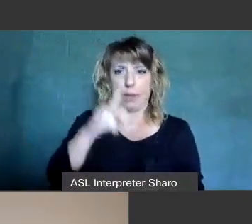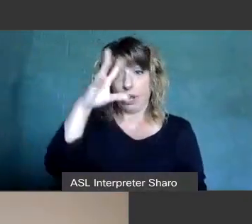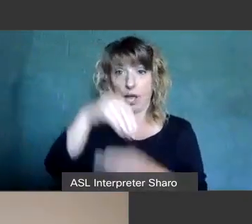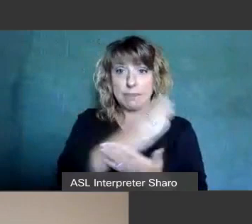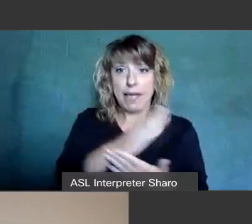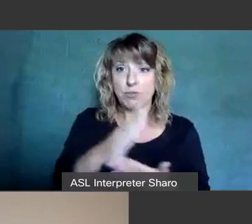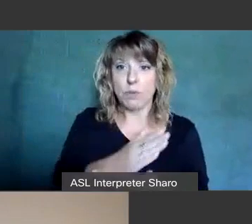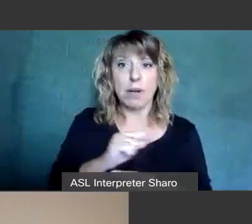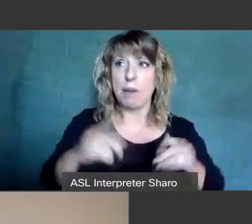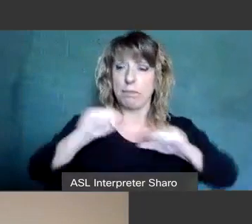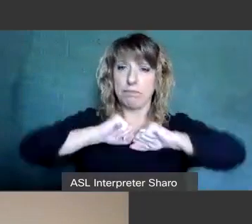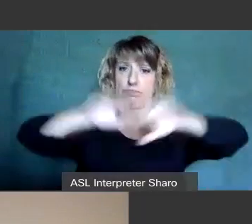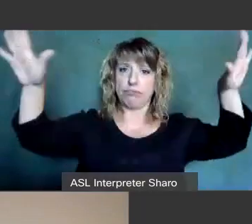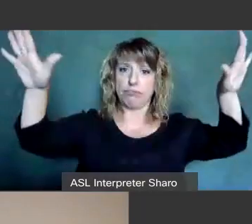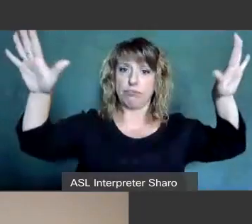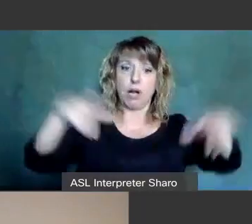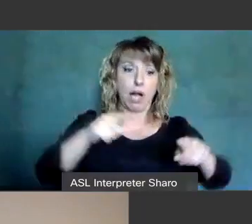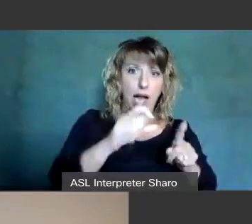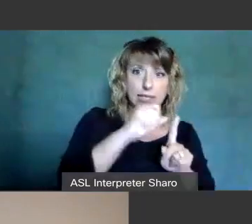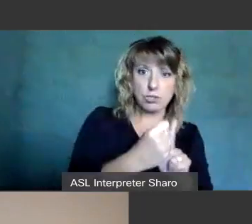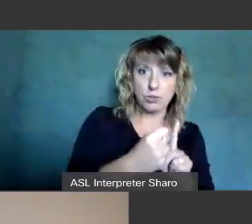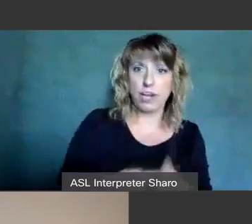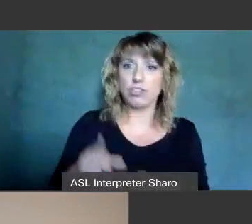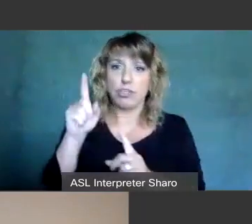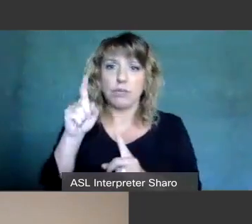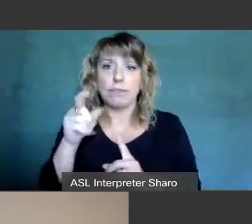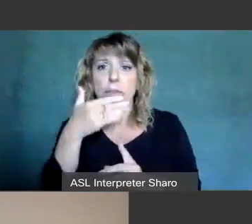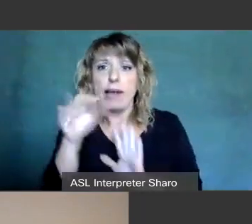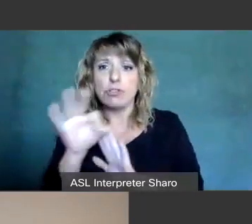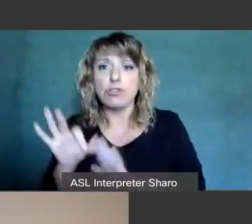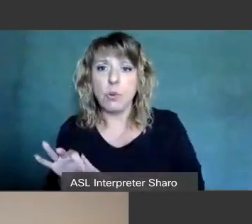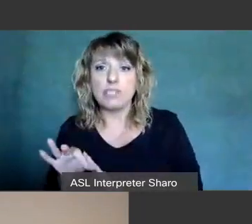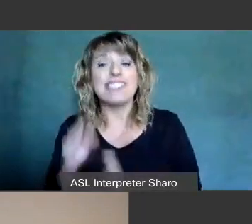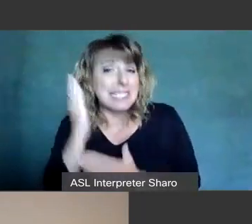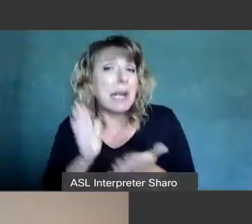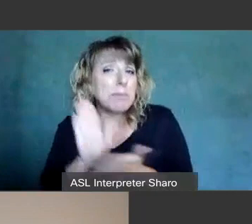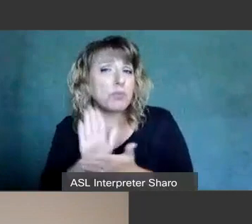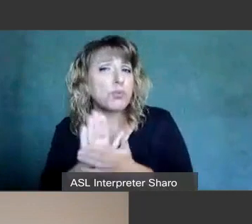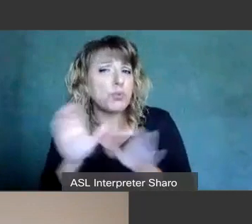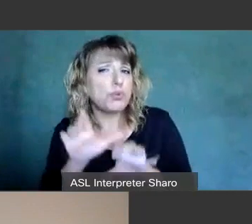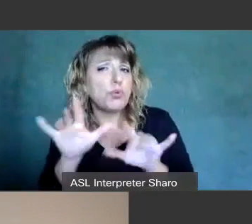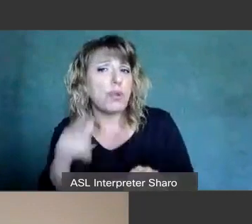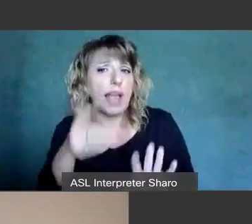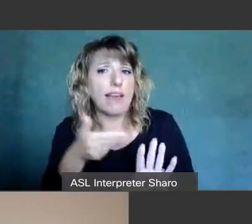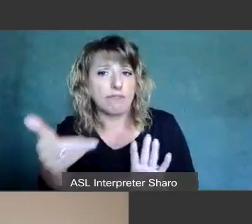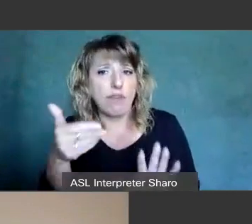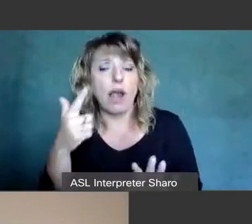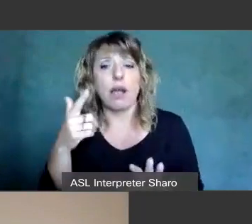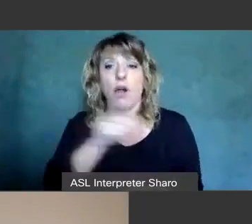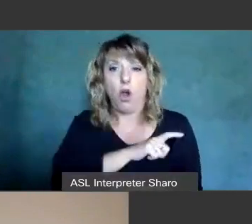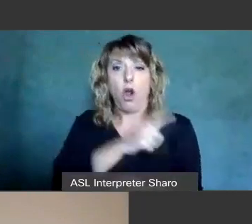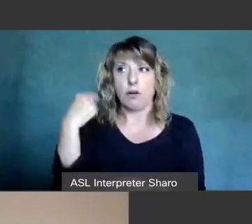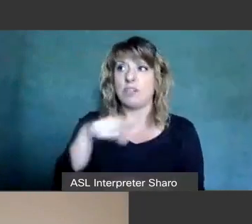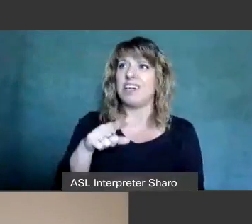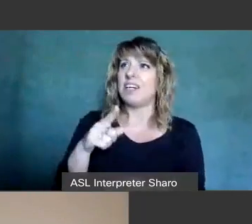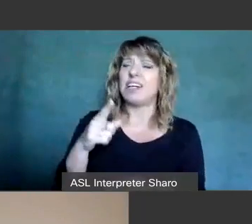just saying here here's what you do and there are some schools that do do this okay they'll actually invite officers in to explain what